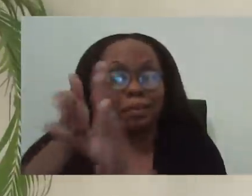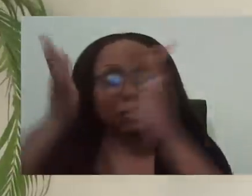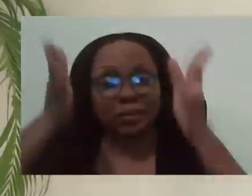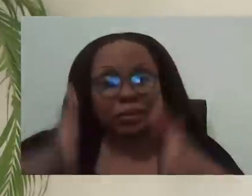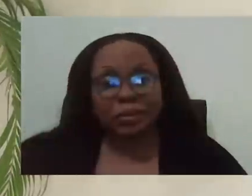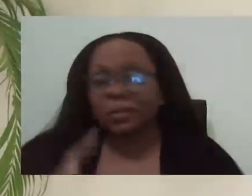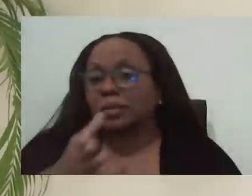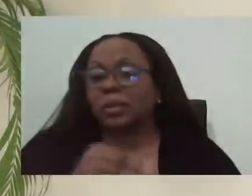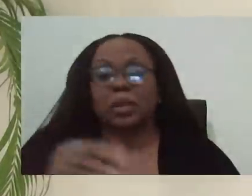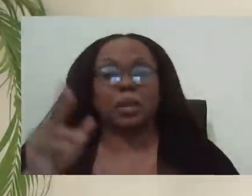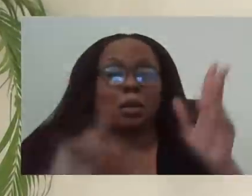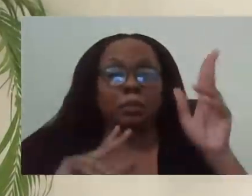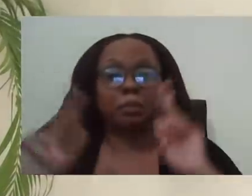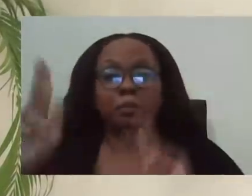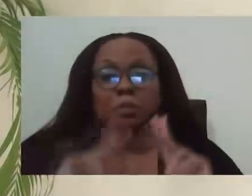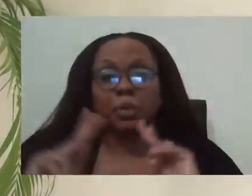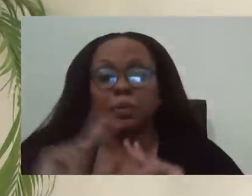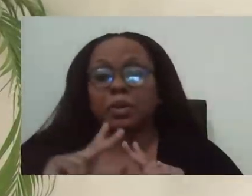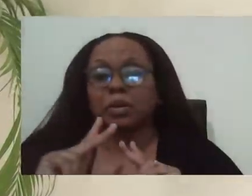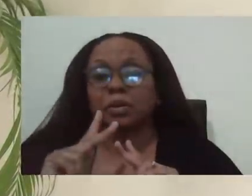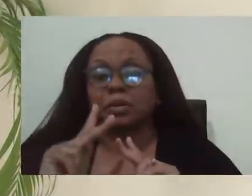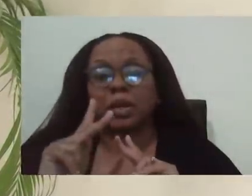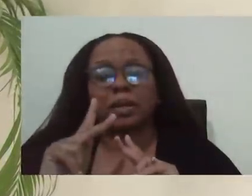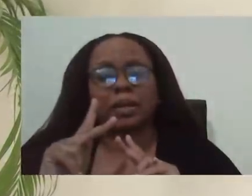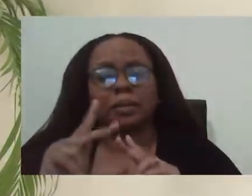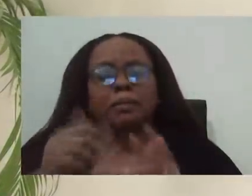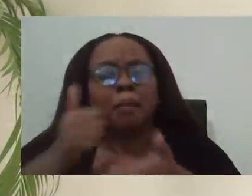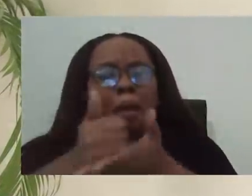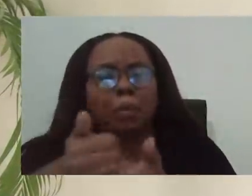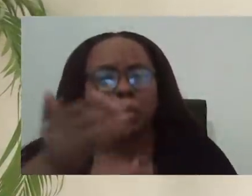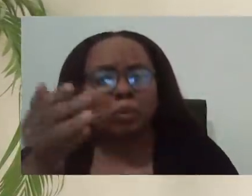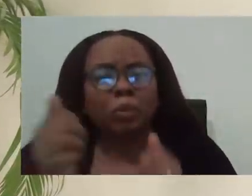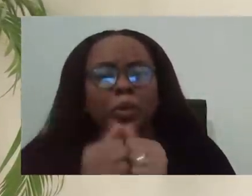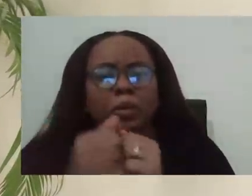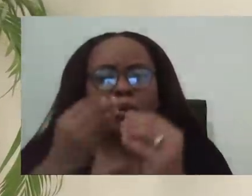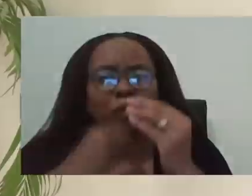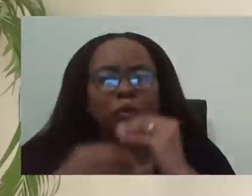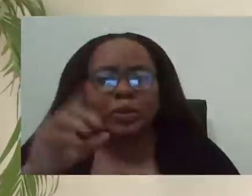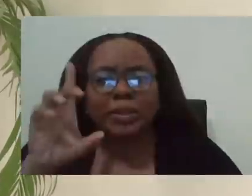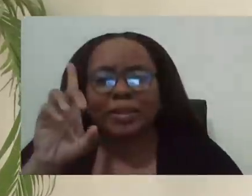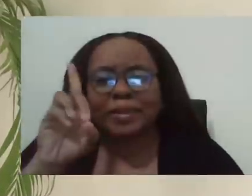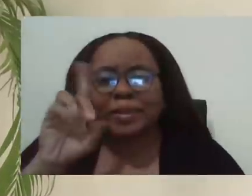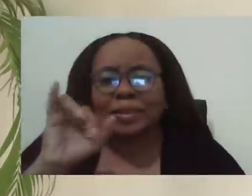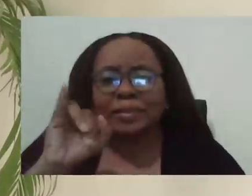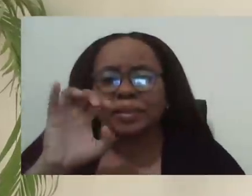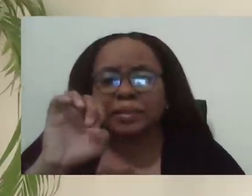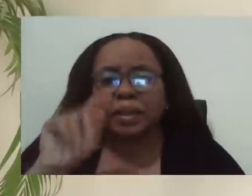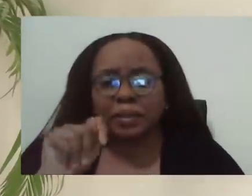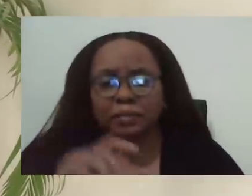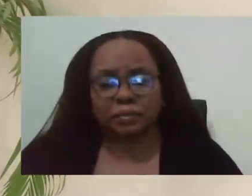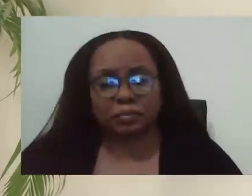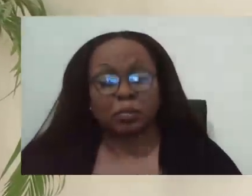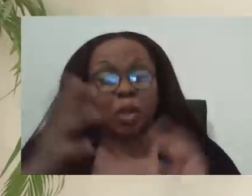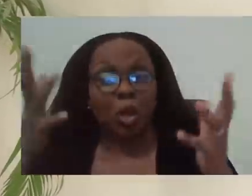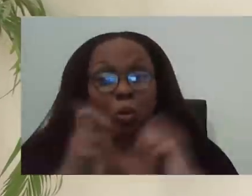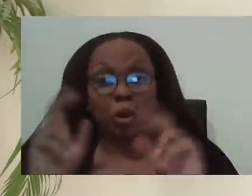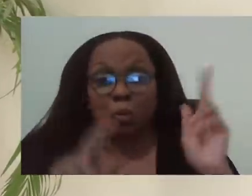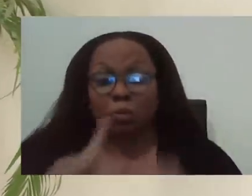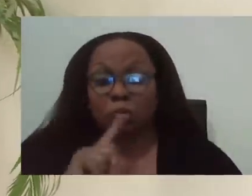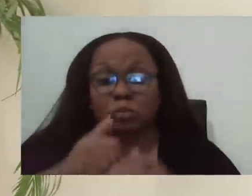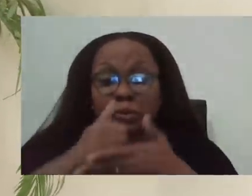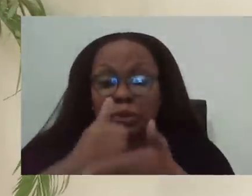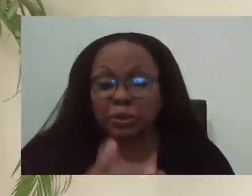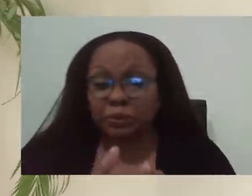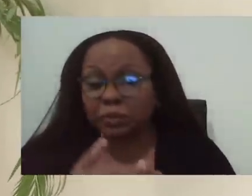put in place what we call multidisciplinary teams that help empower patients with NCDs to become experts at their conditions, um, and to